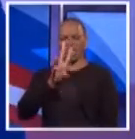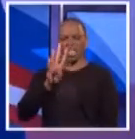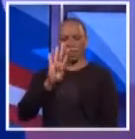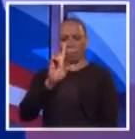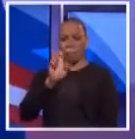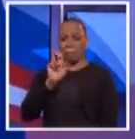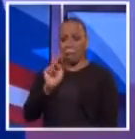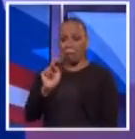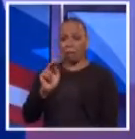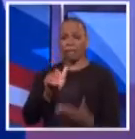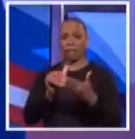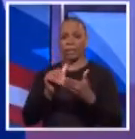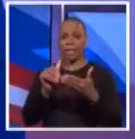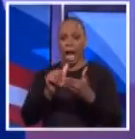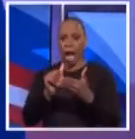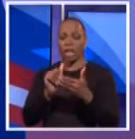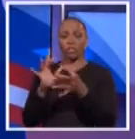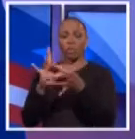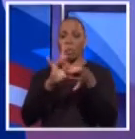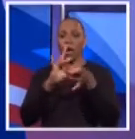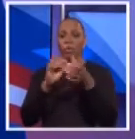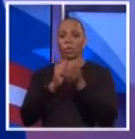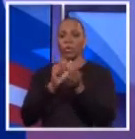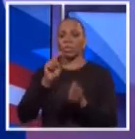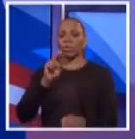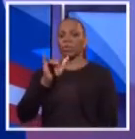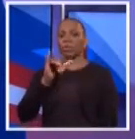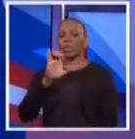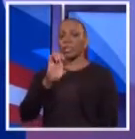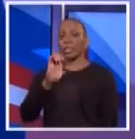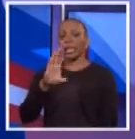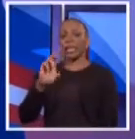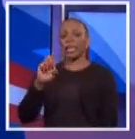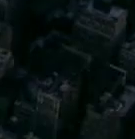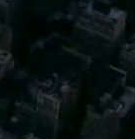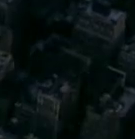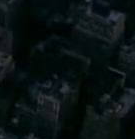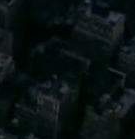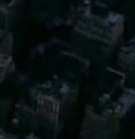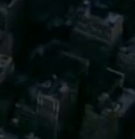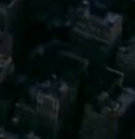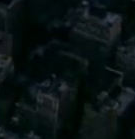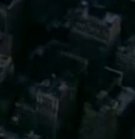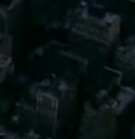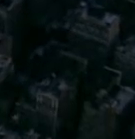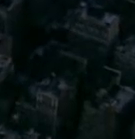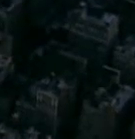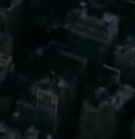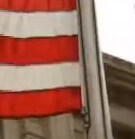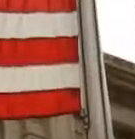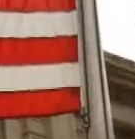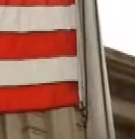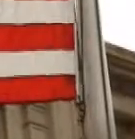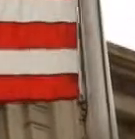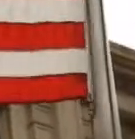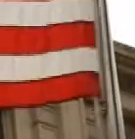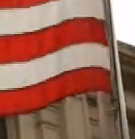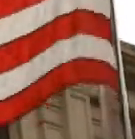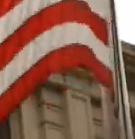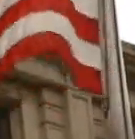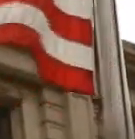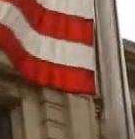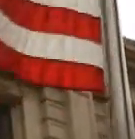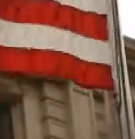We bring you tonight's debate in cooperation with the New York City Campaign Finance Board. These debates are designed to hold the candidates